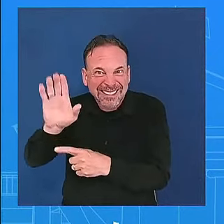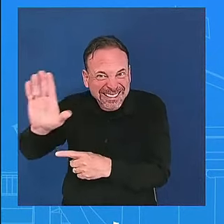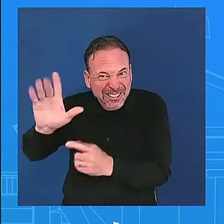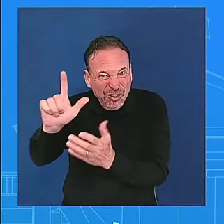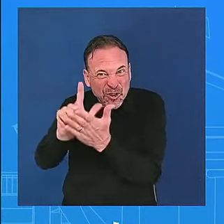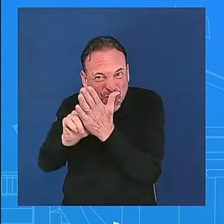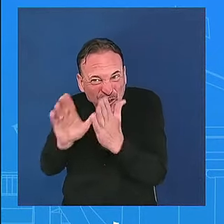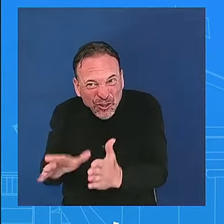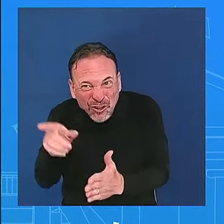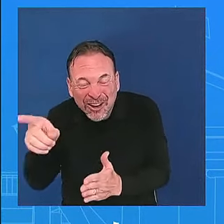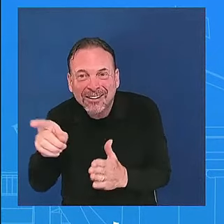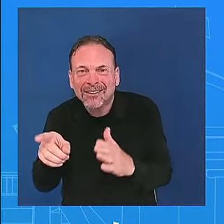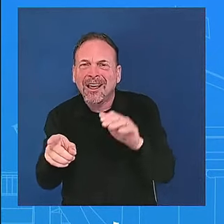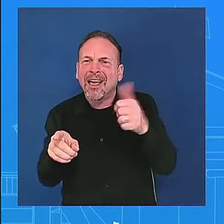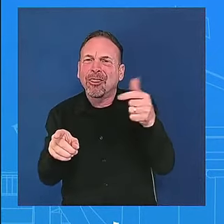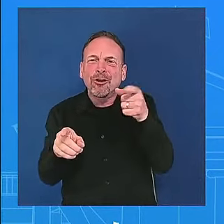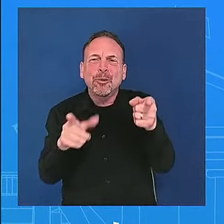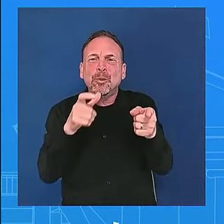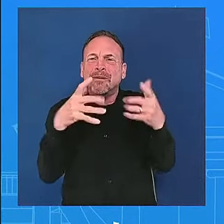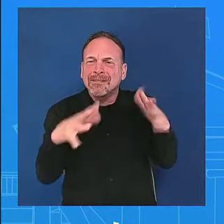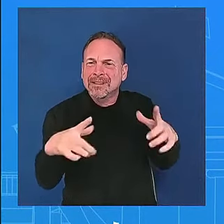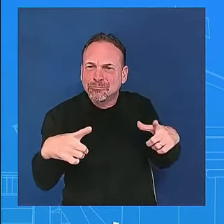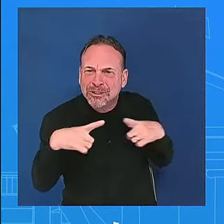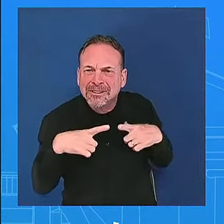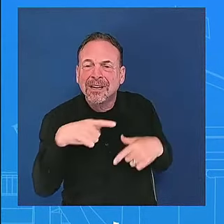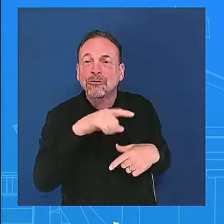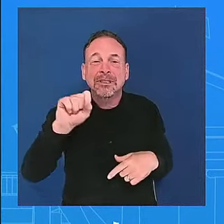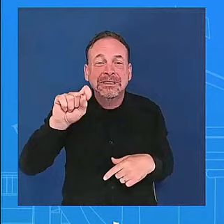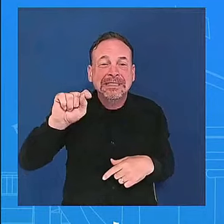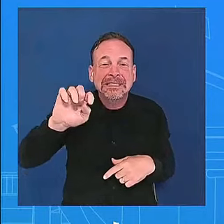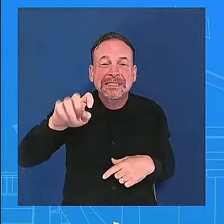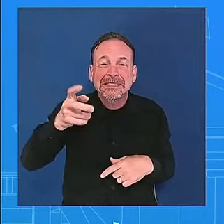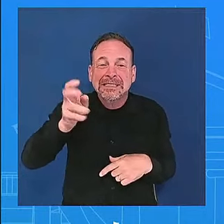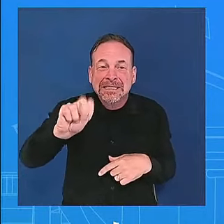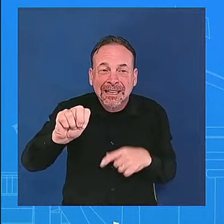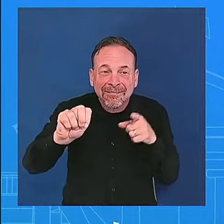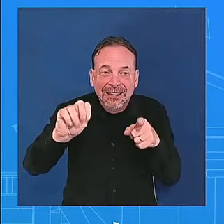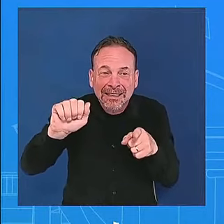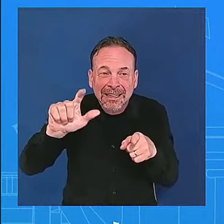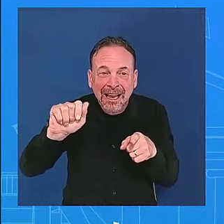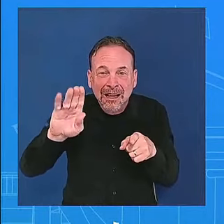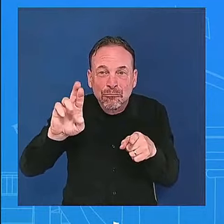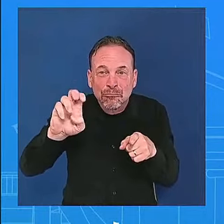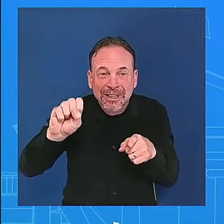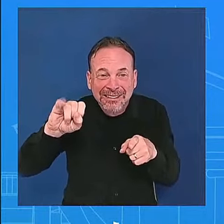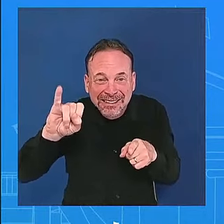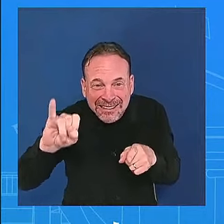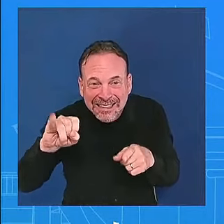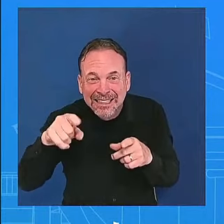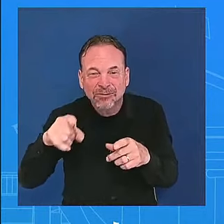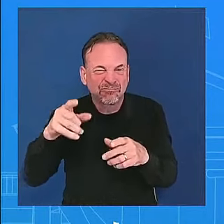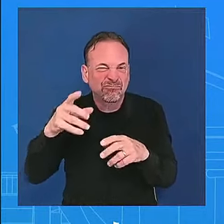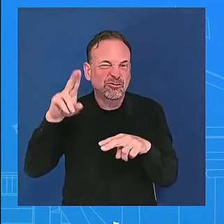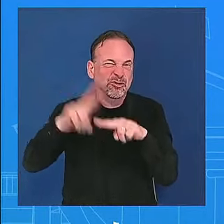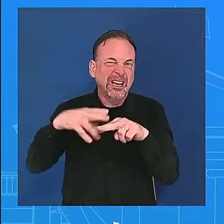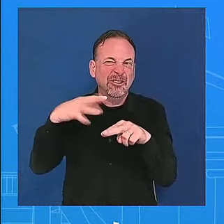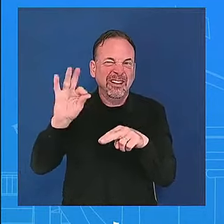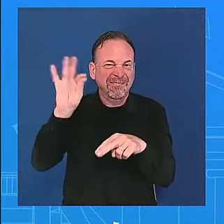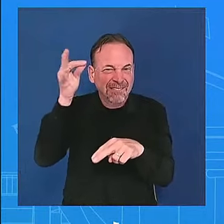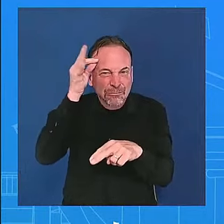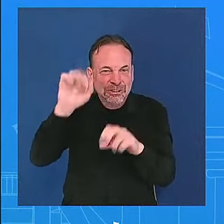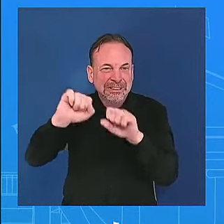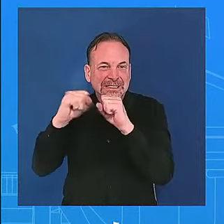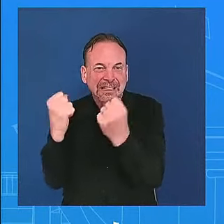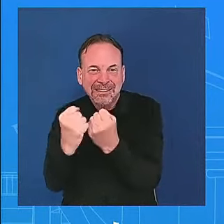in the administrations of presidents reagan and george hw bush he also endorsed term limits you had marco rubio a senator right now